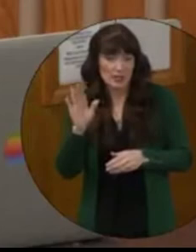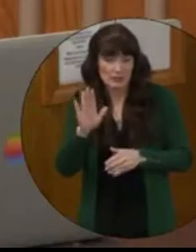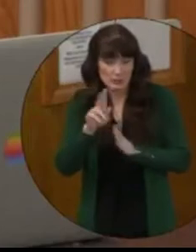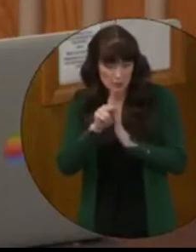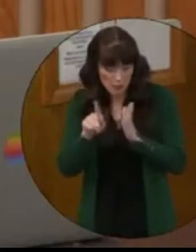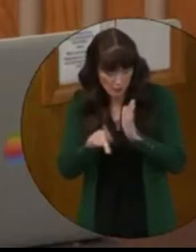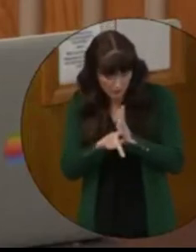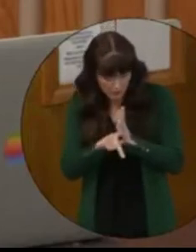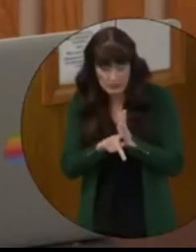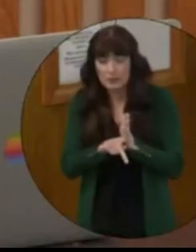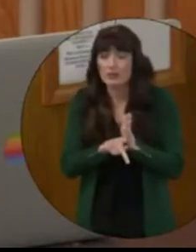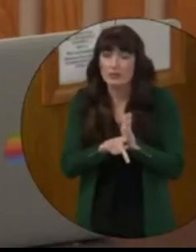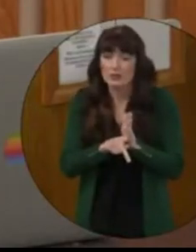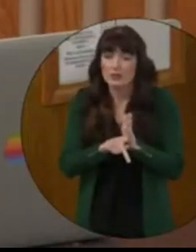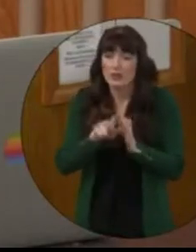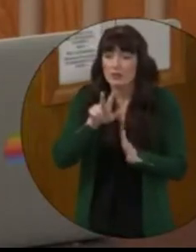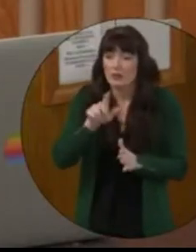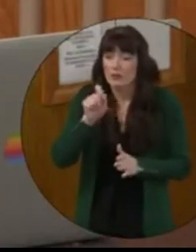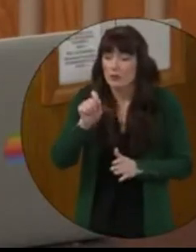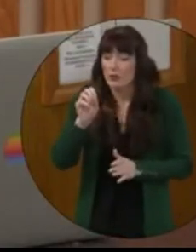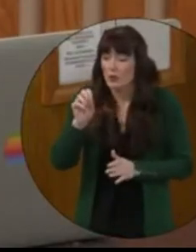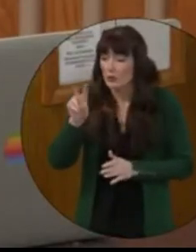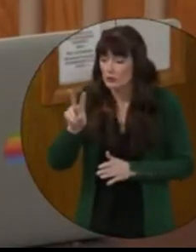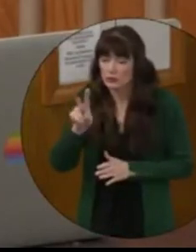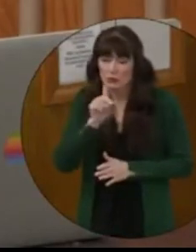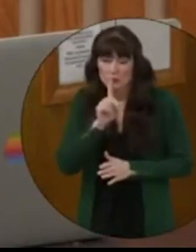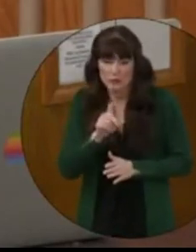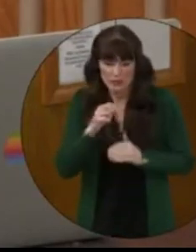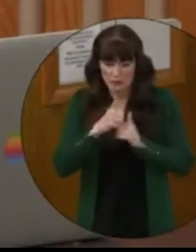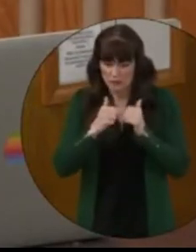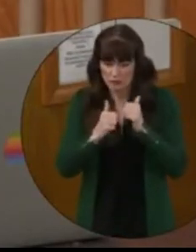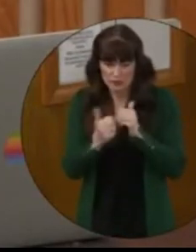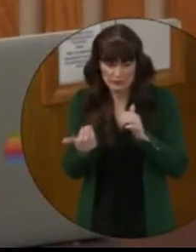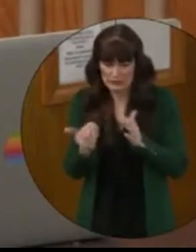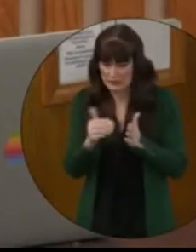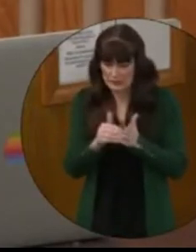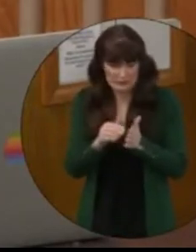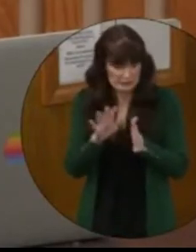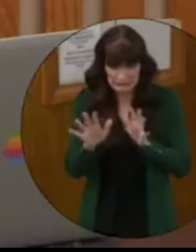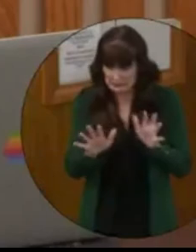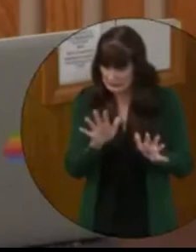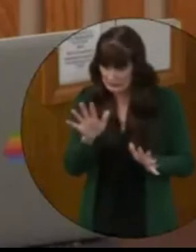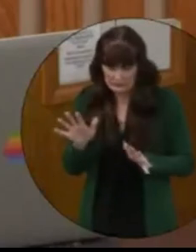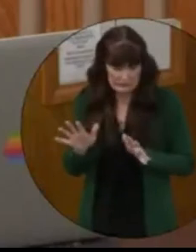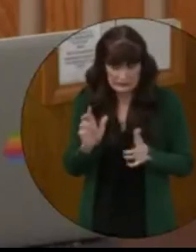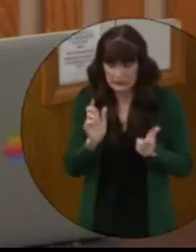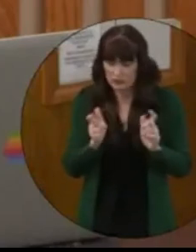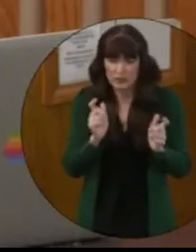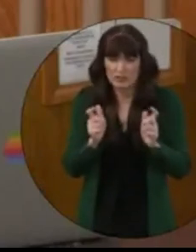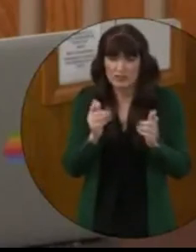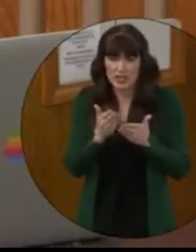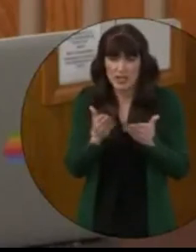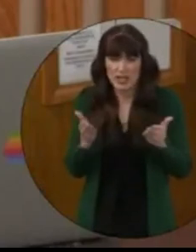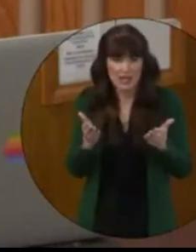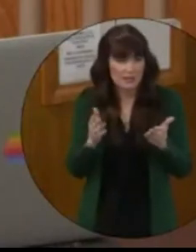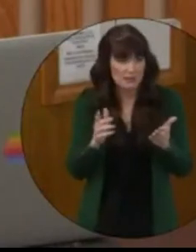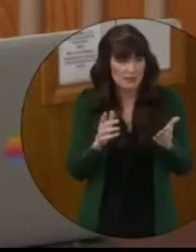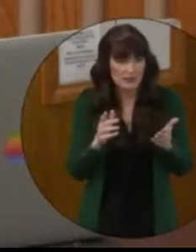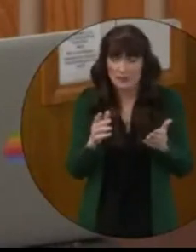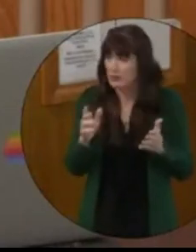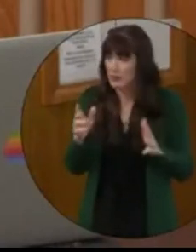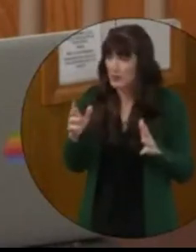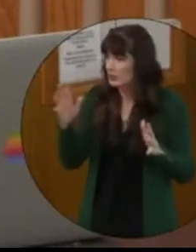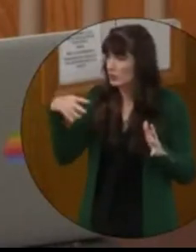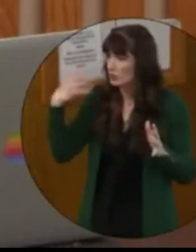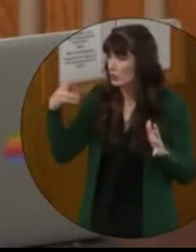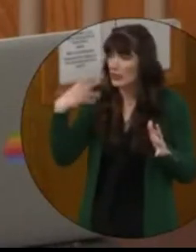And in the instance of 3.02, you completely restructured the agenda to make sure the item was as much of a circus as humanly